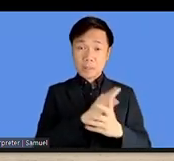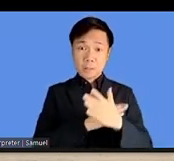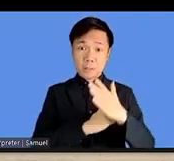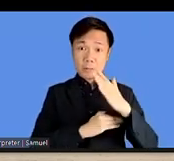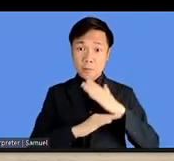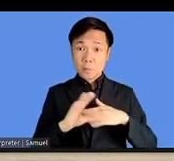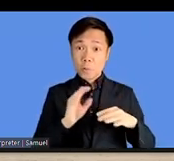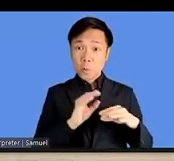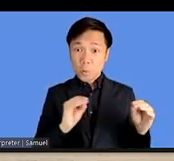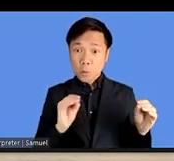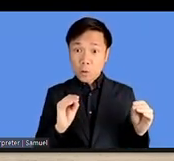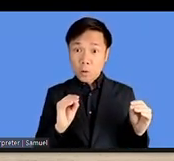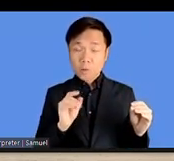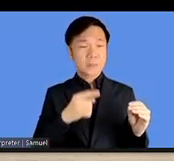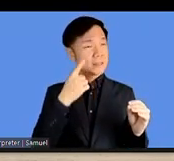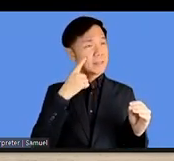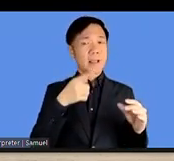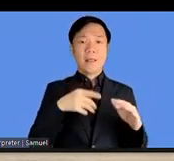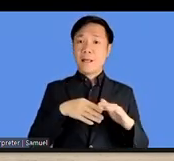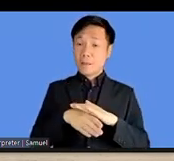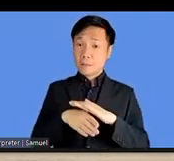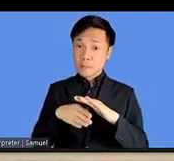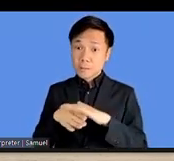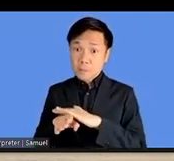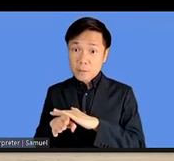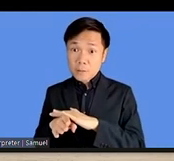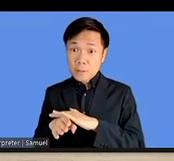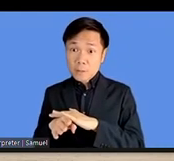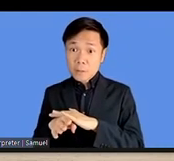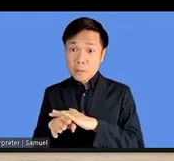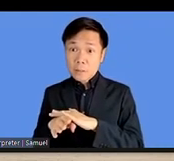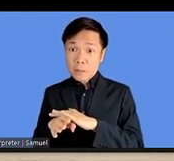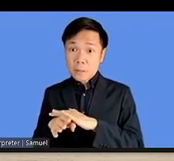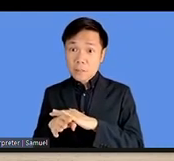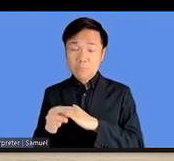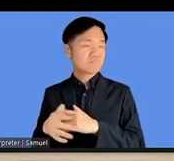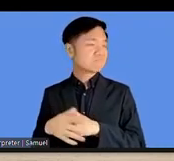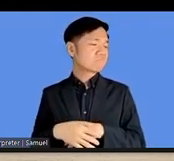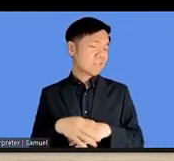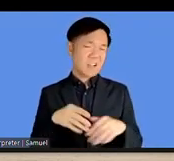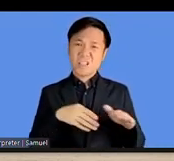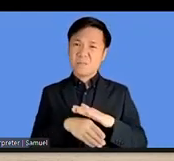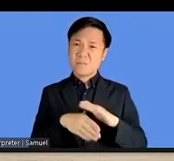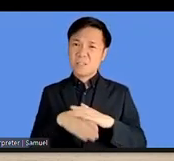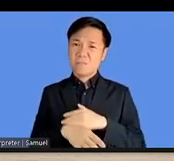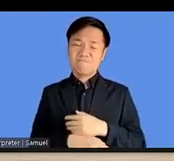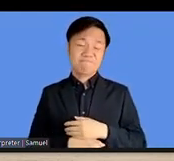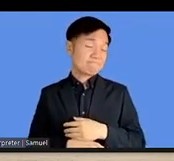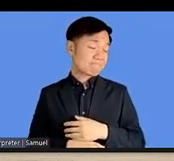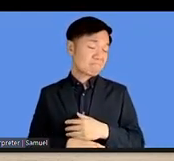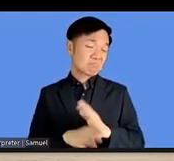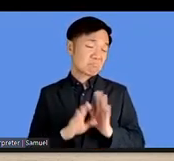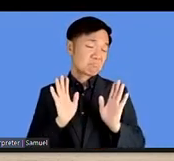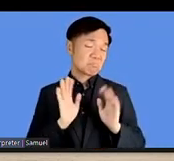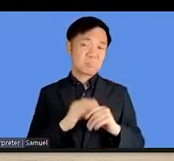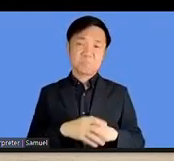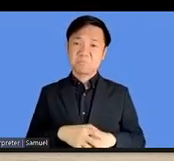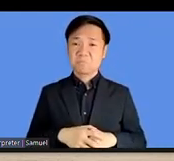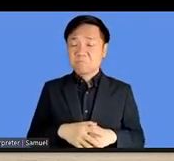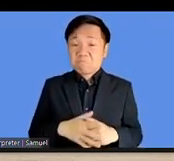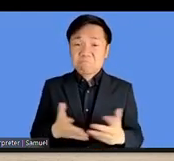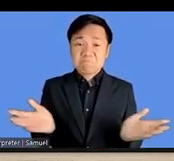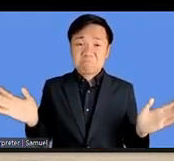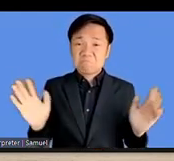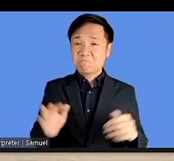access or accessibility doesn't concern them. They think it's not an issue for them,